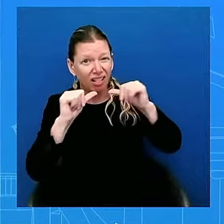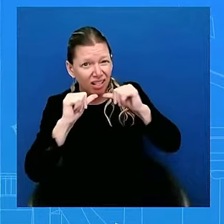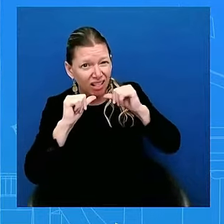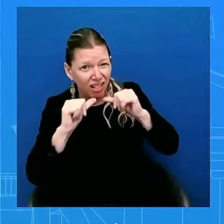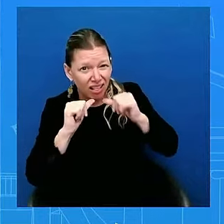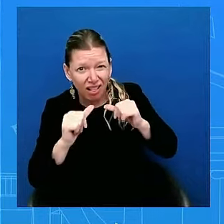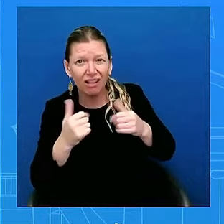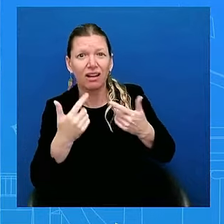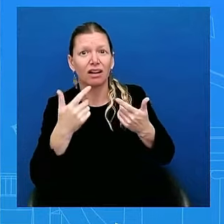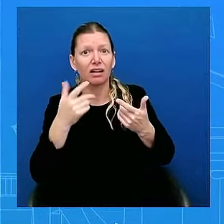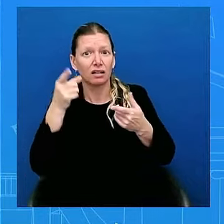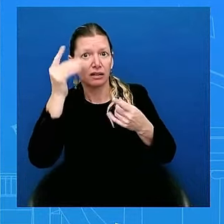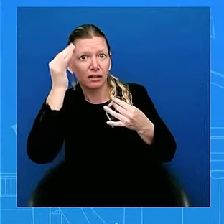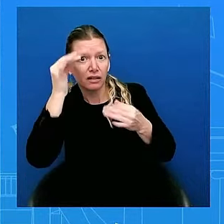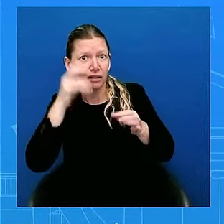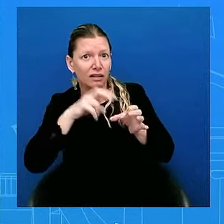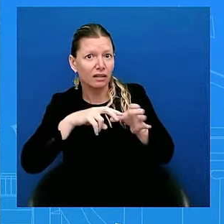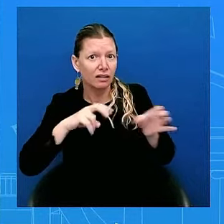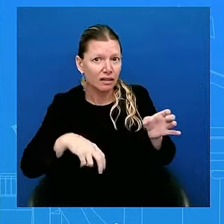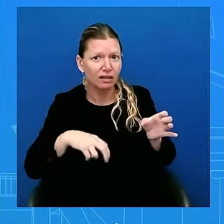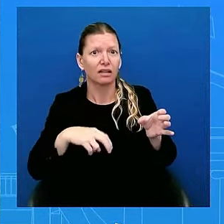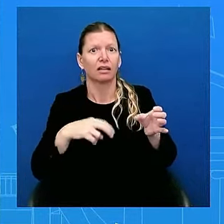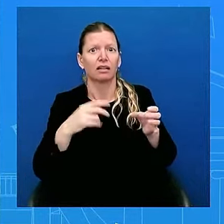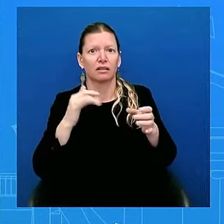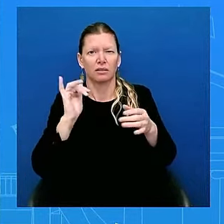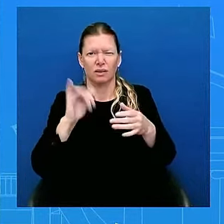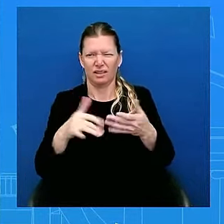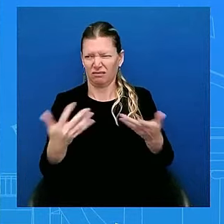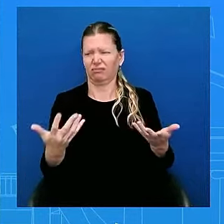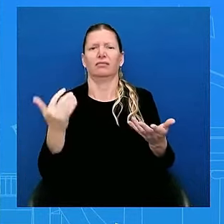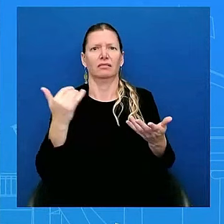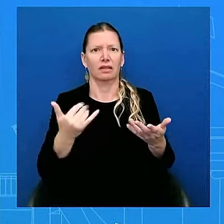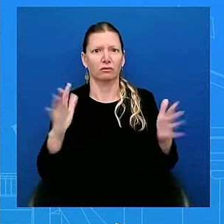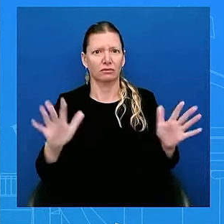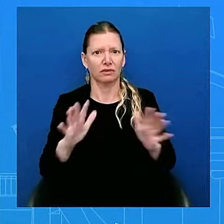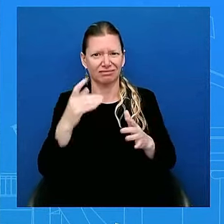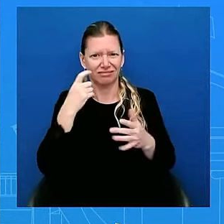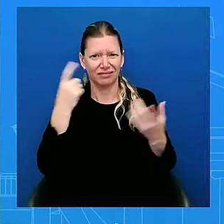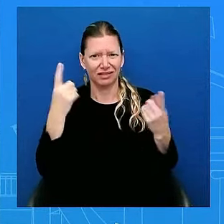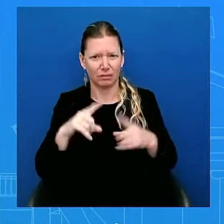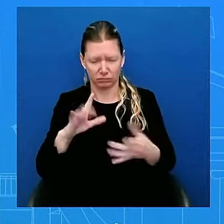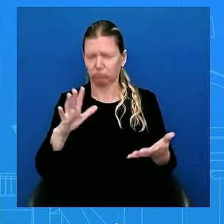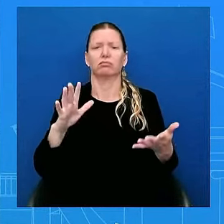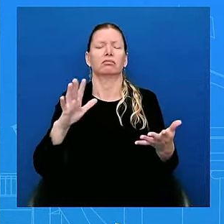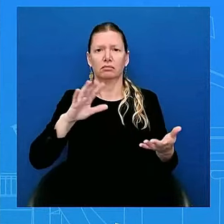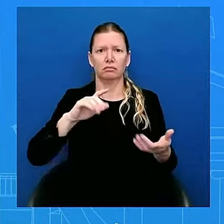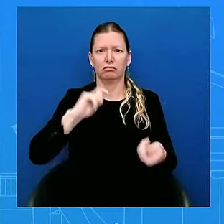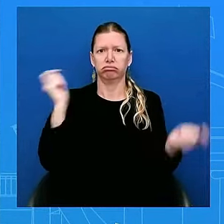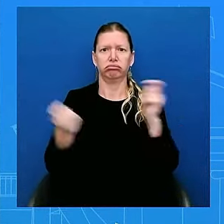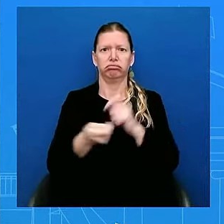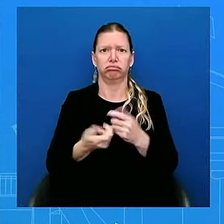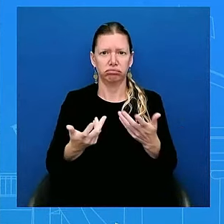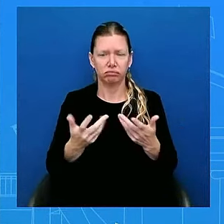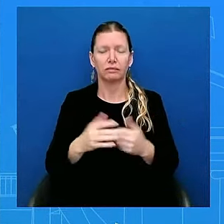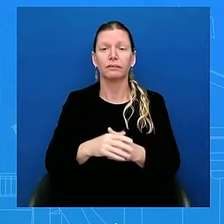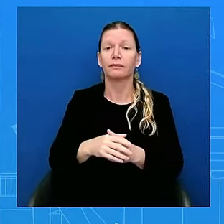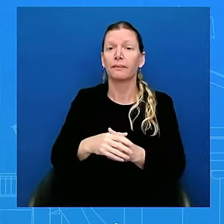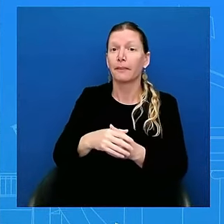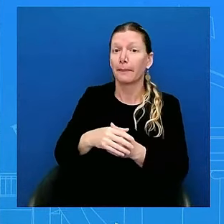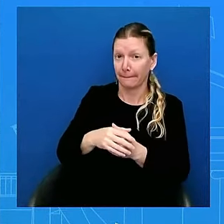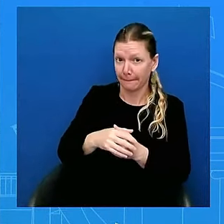had that message to Sunday? So, look, he's going to address this as well this evening. Let him speak for himself. But, here's what I will say.